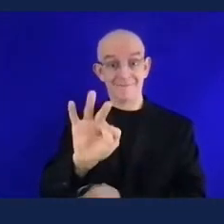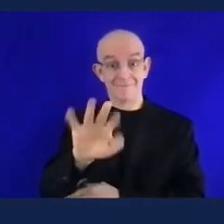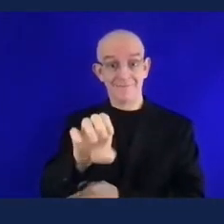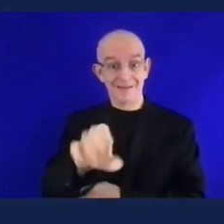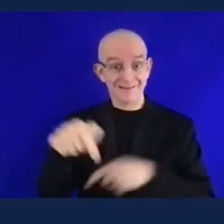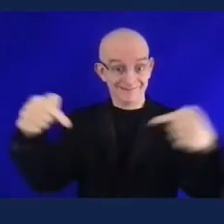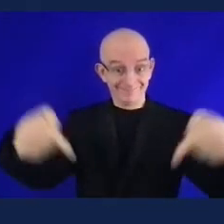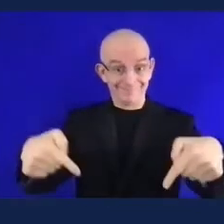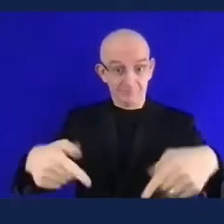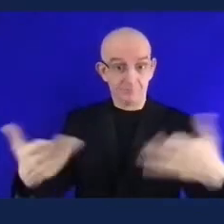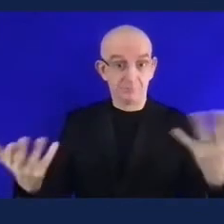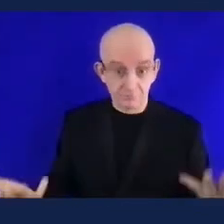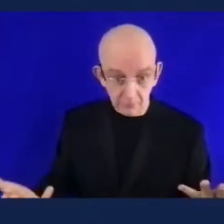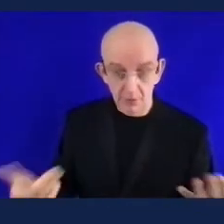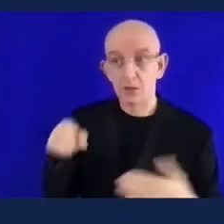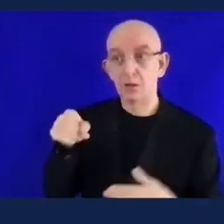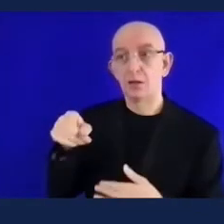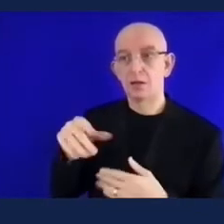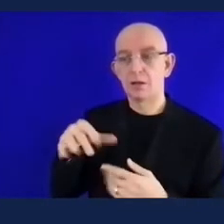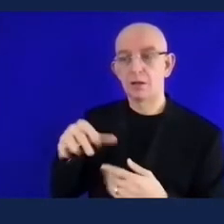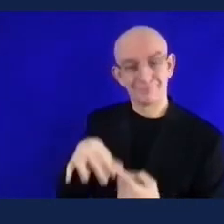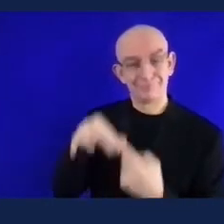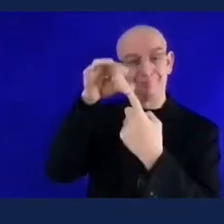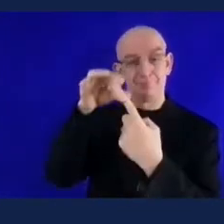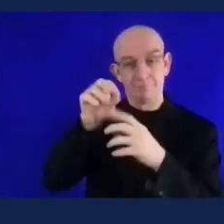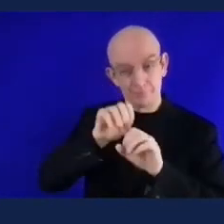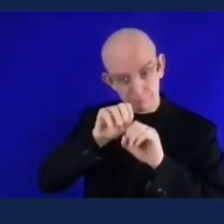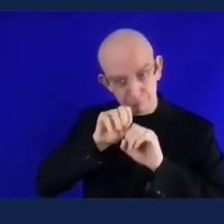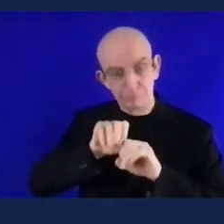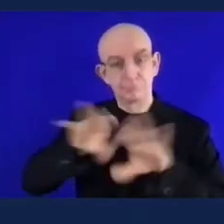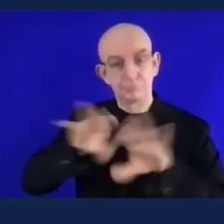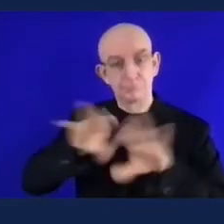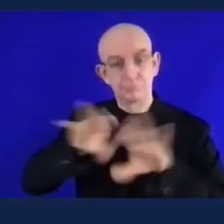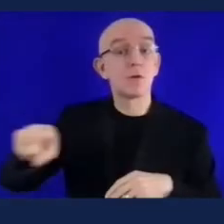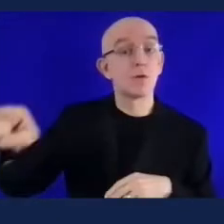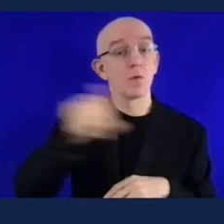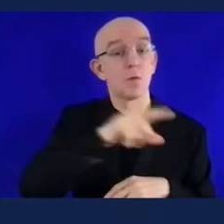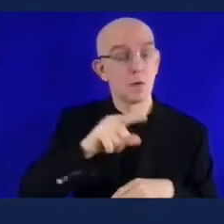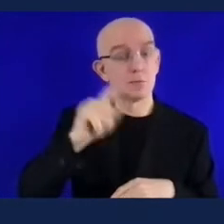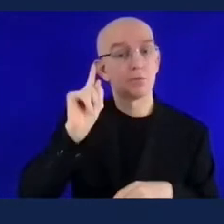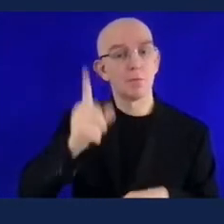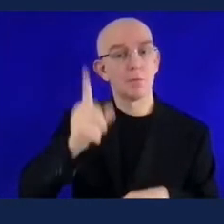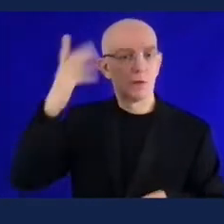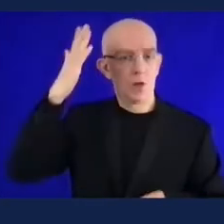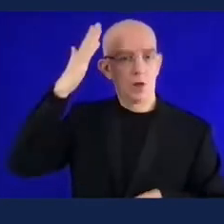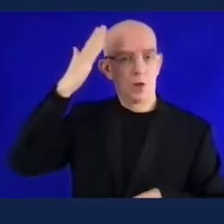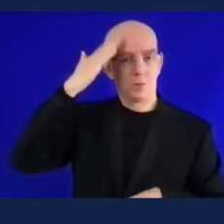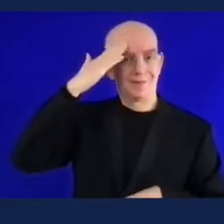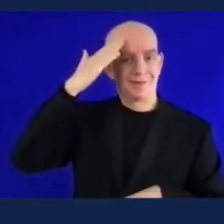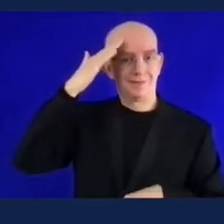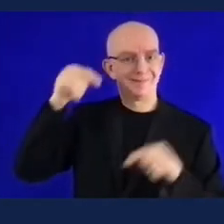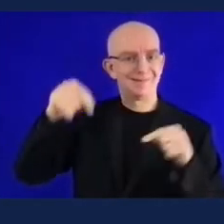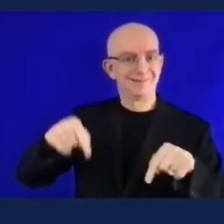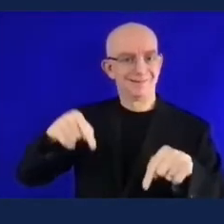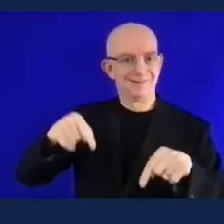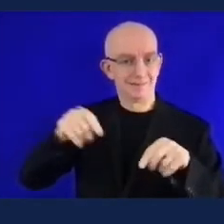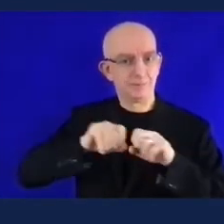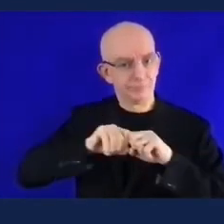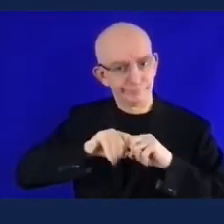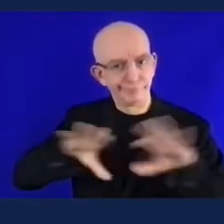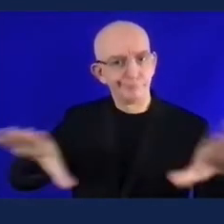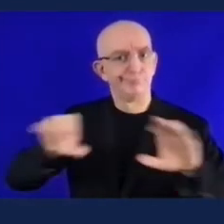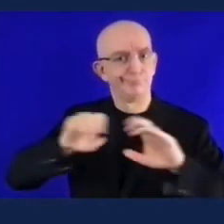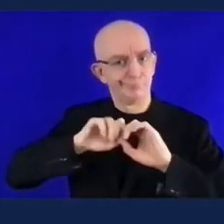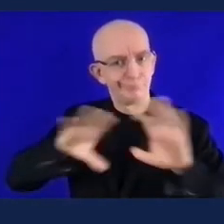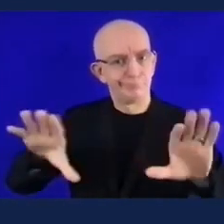same you know you just give us the opportunity then there we are i think football clubs and leagues they all have like a duty